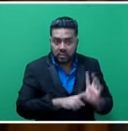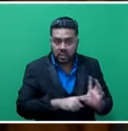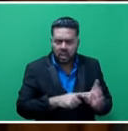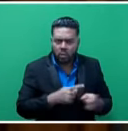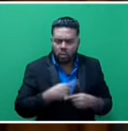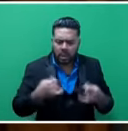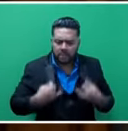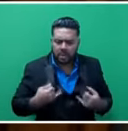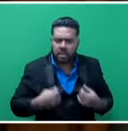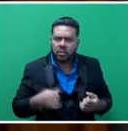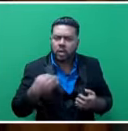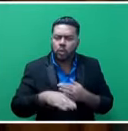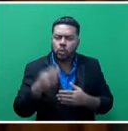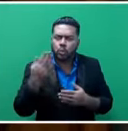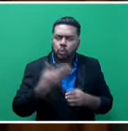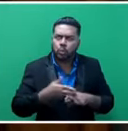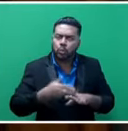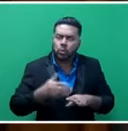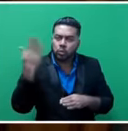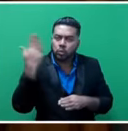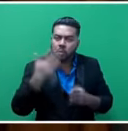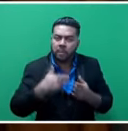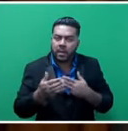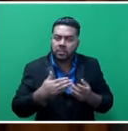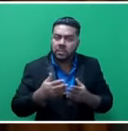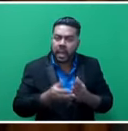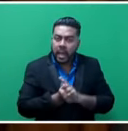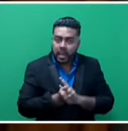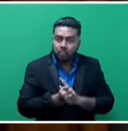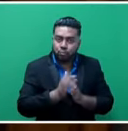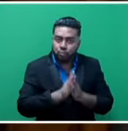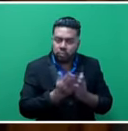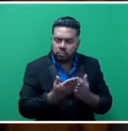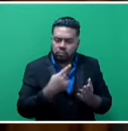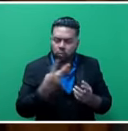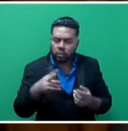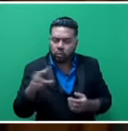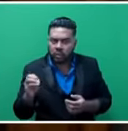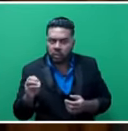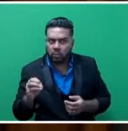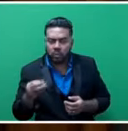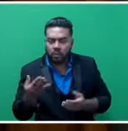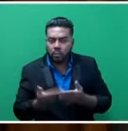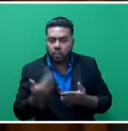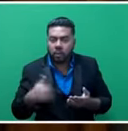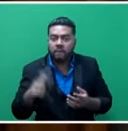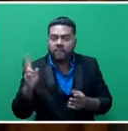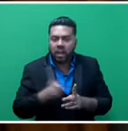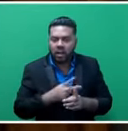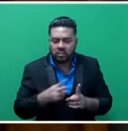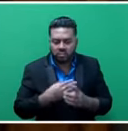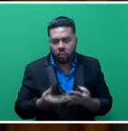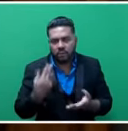implemented the new School Management Handbook 2020 which clearly outlines the process of violence. The funds that we give to the